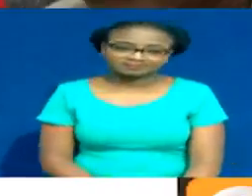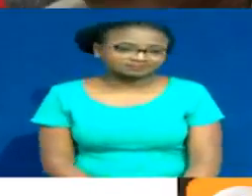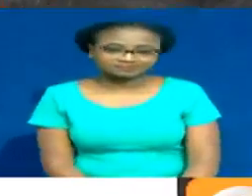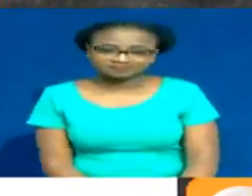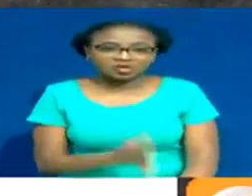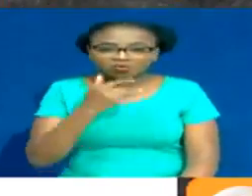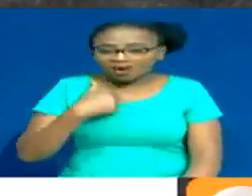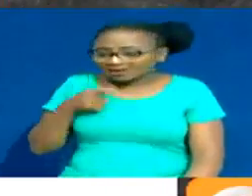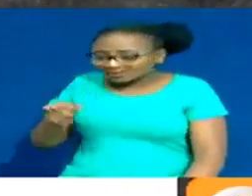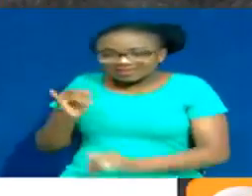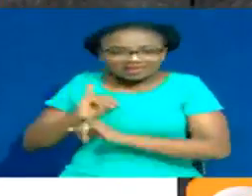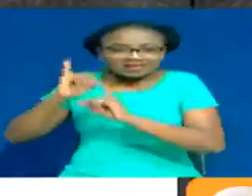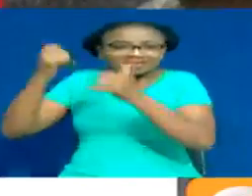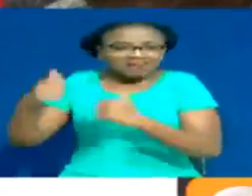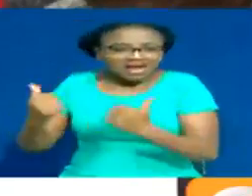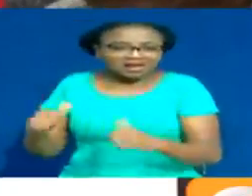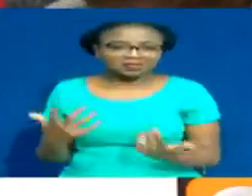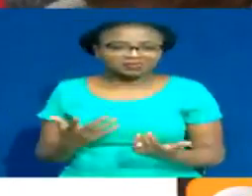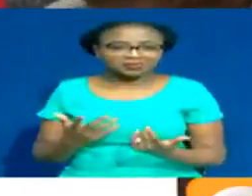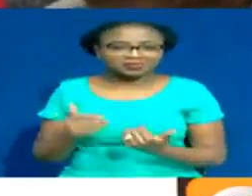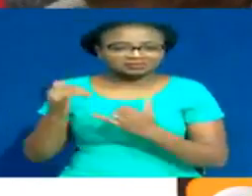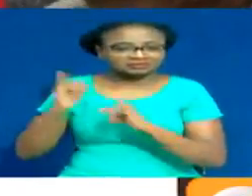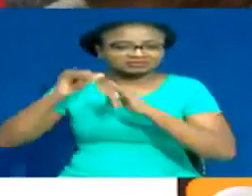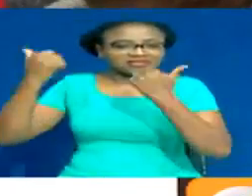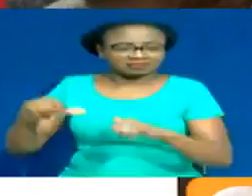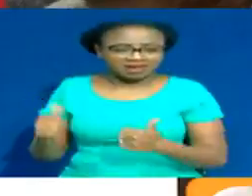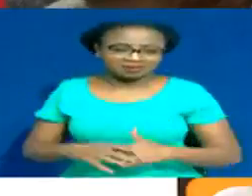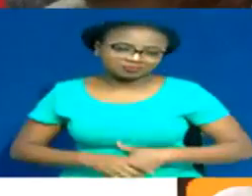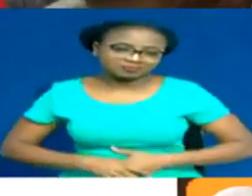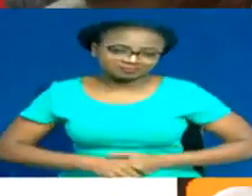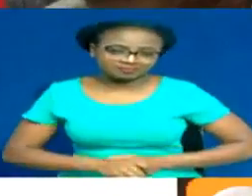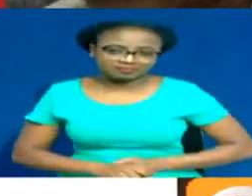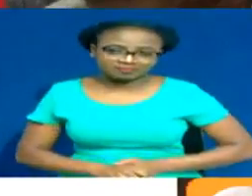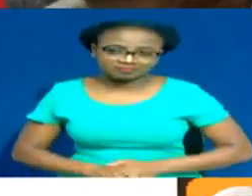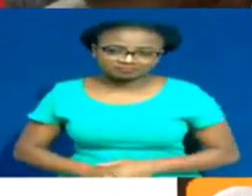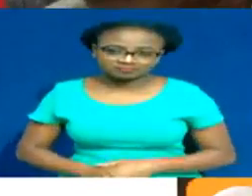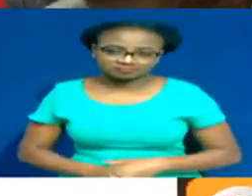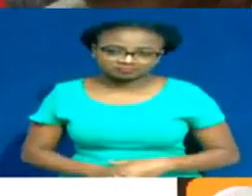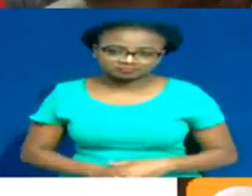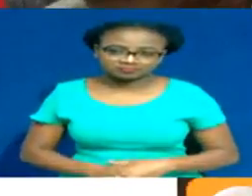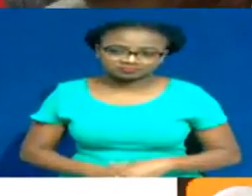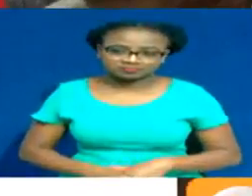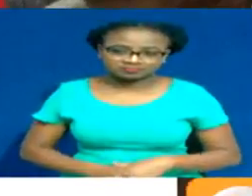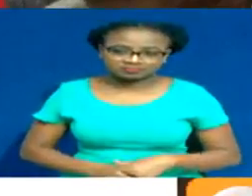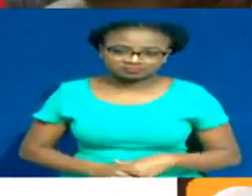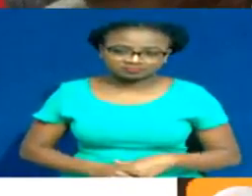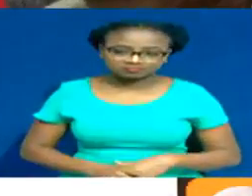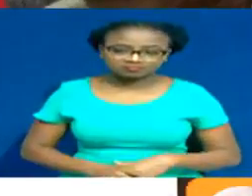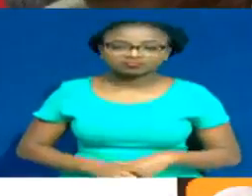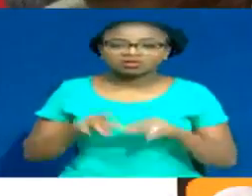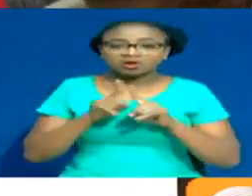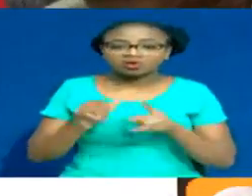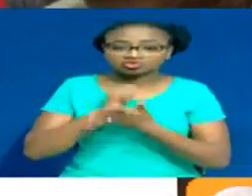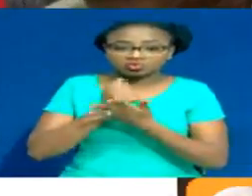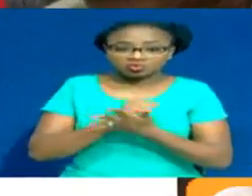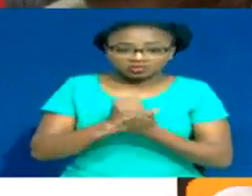consumption before the end of the expected completion of the program in November 2022. End quote. The Auditor